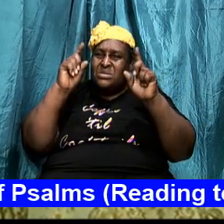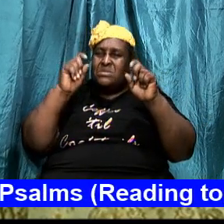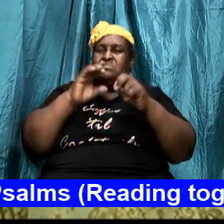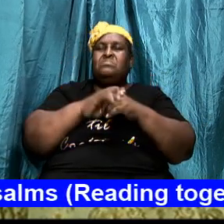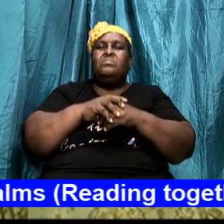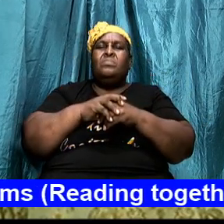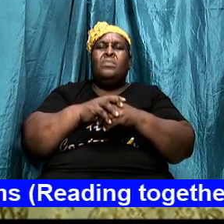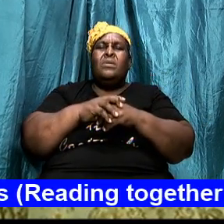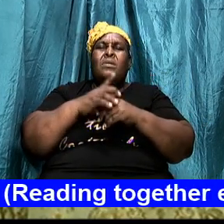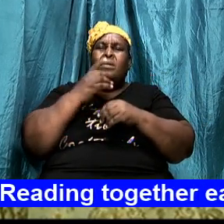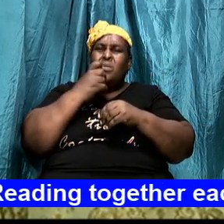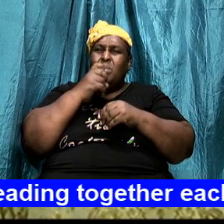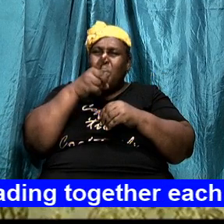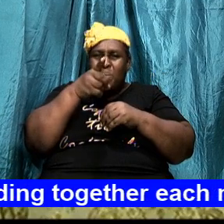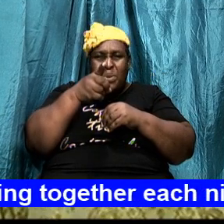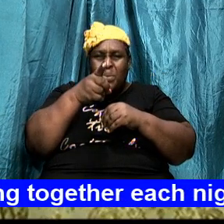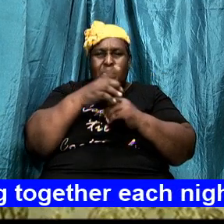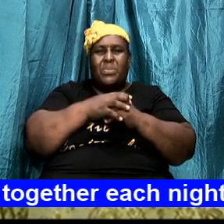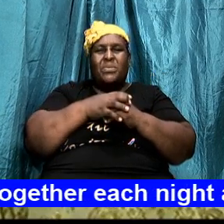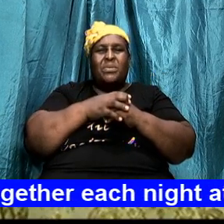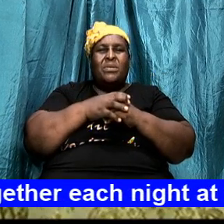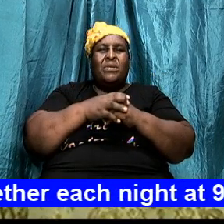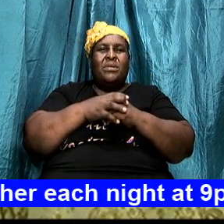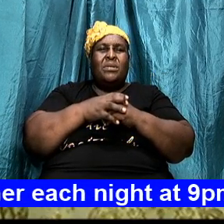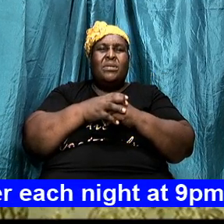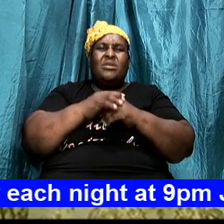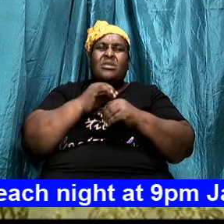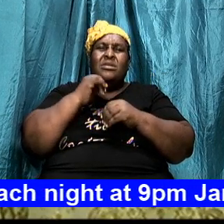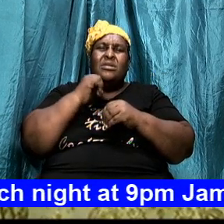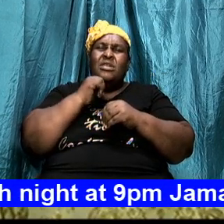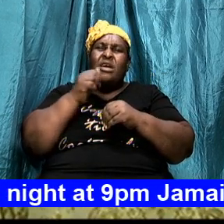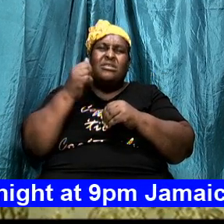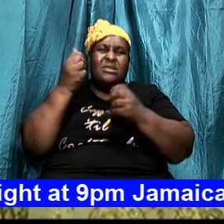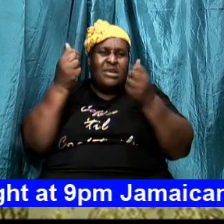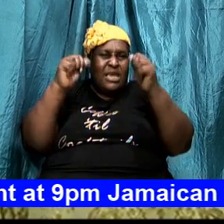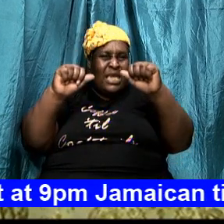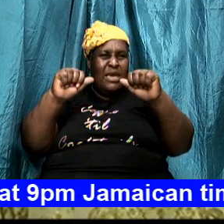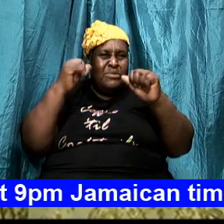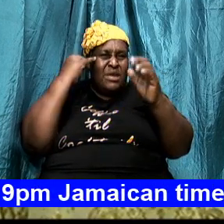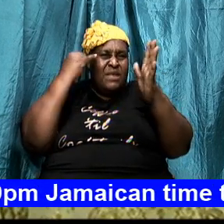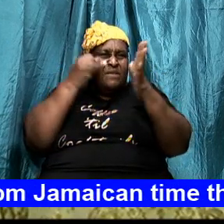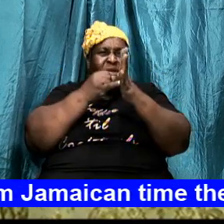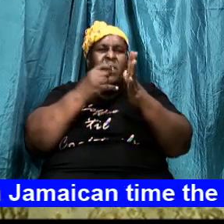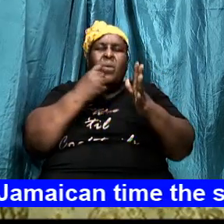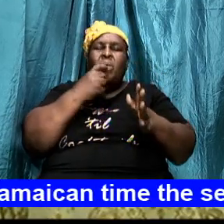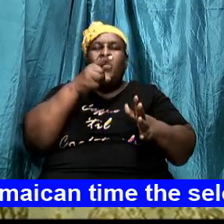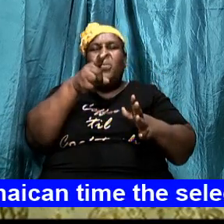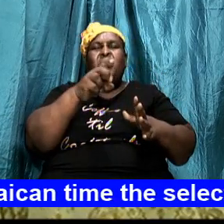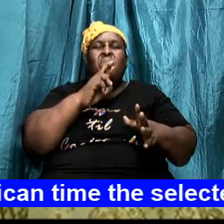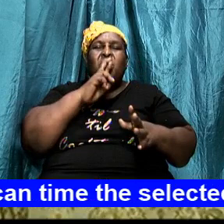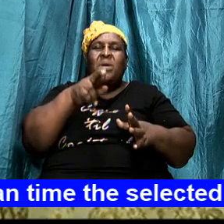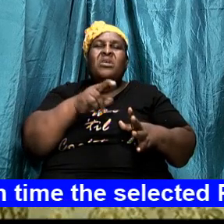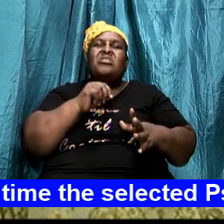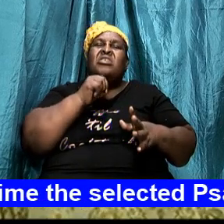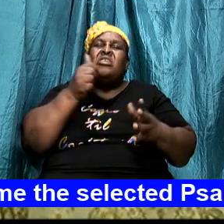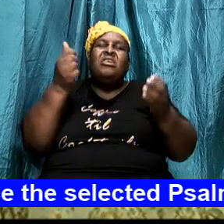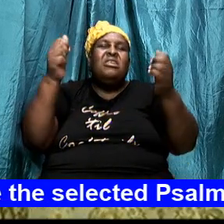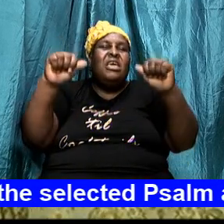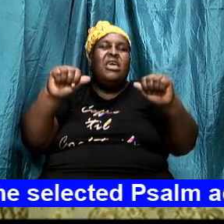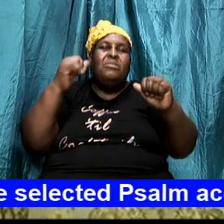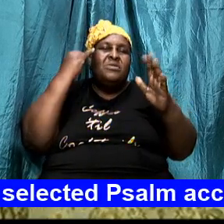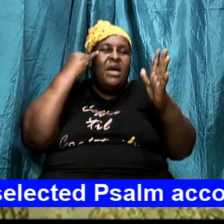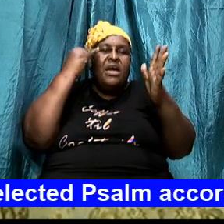who are you if you are not able to identify who you are you will not be able to